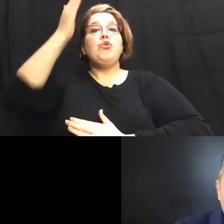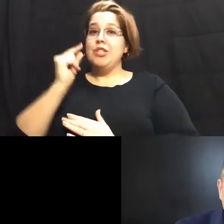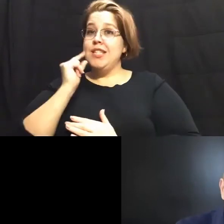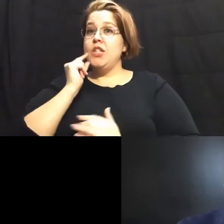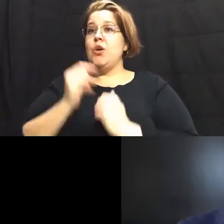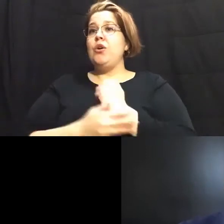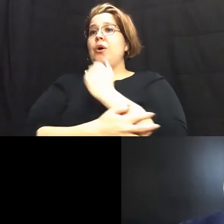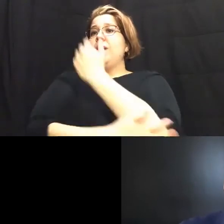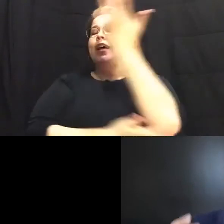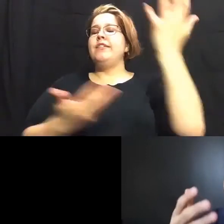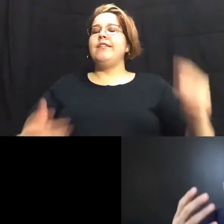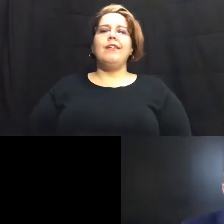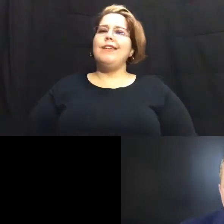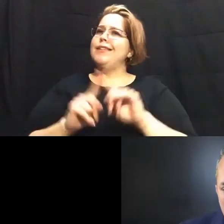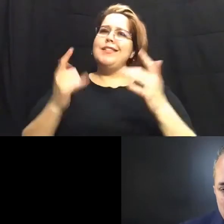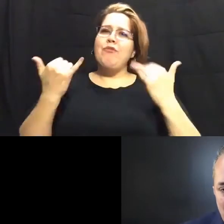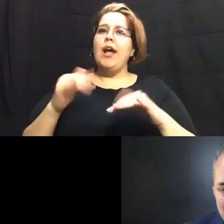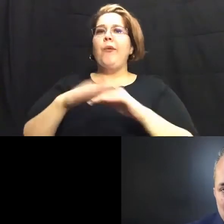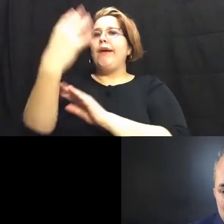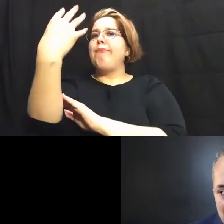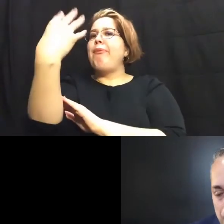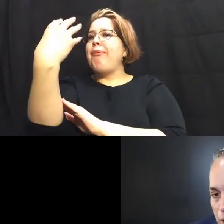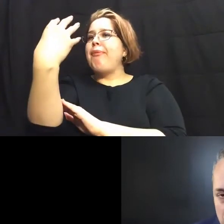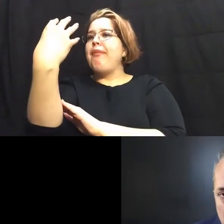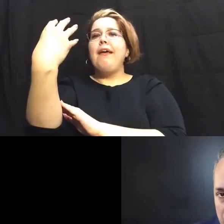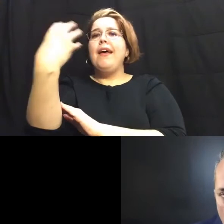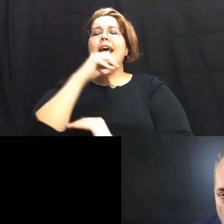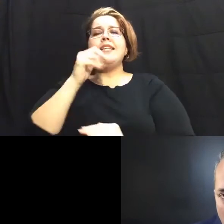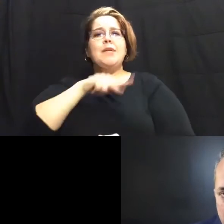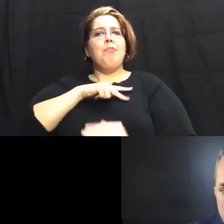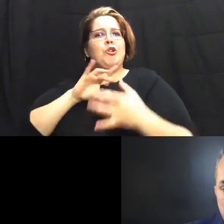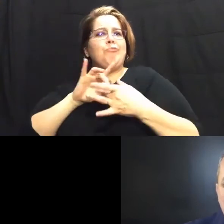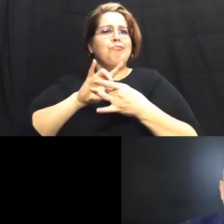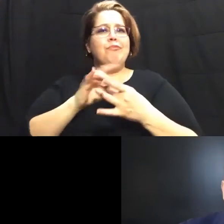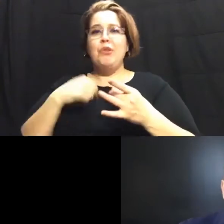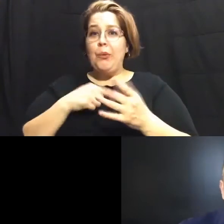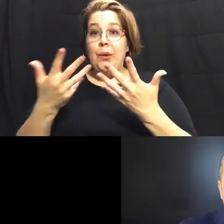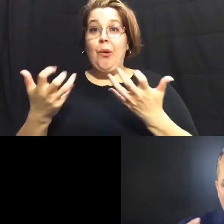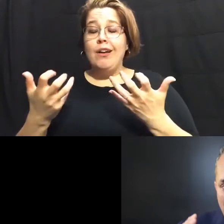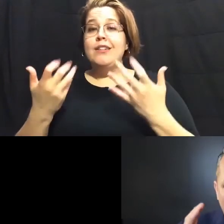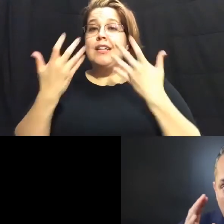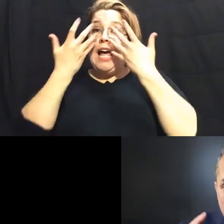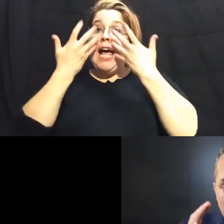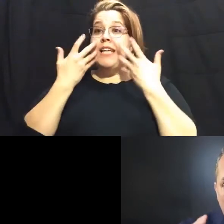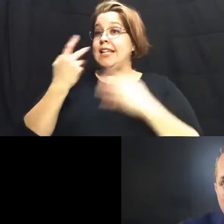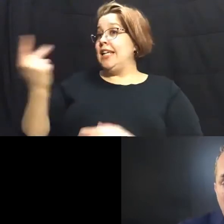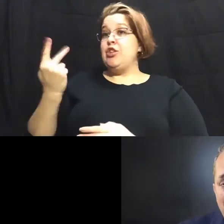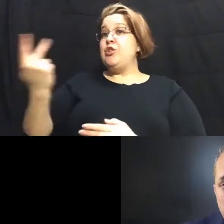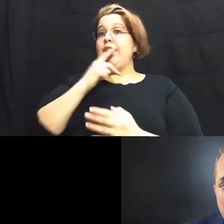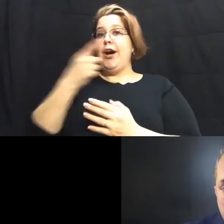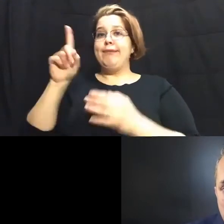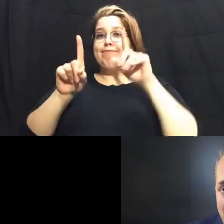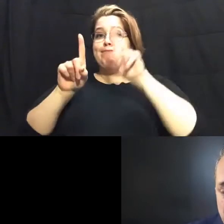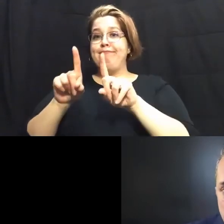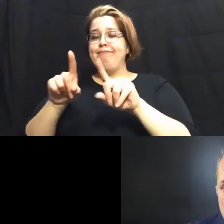it's just different now we're on a camera it's not as it's not as personal as we'd all want it to be and unfortunately ron and i aren't side by side